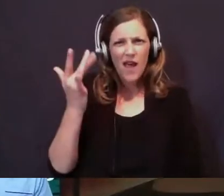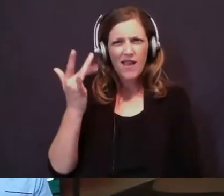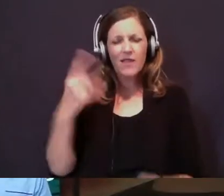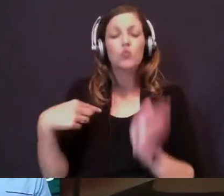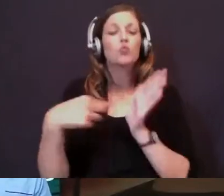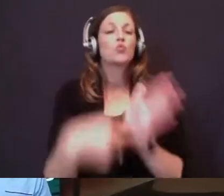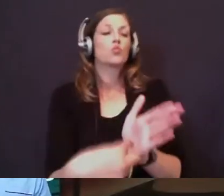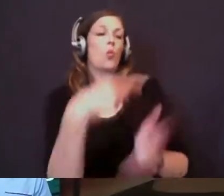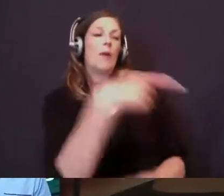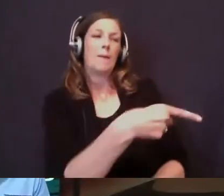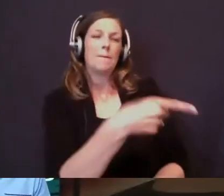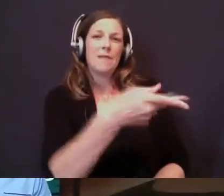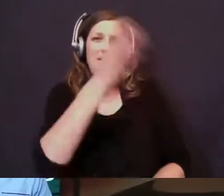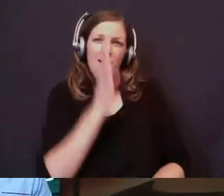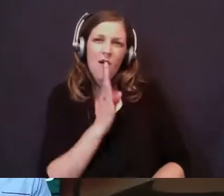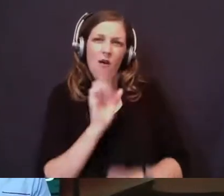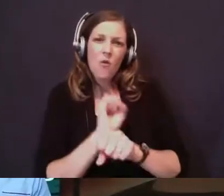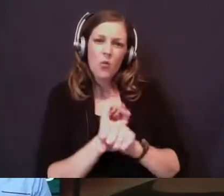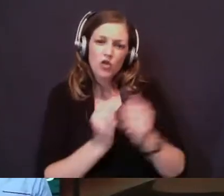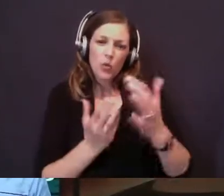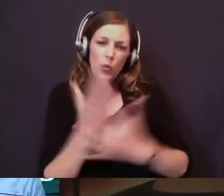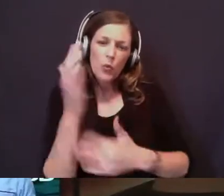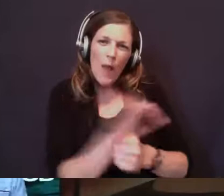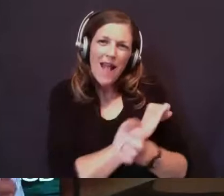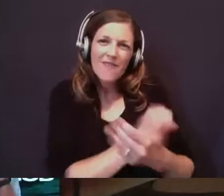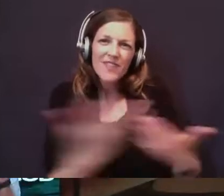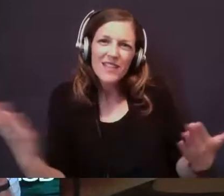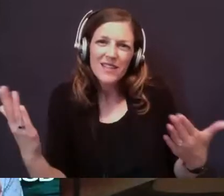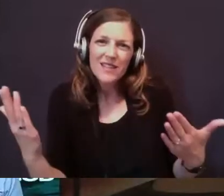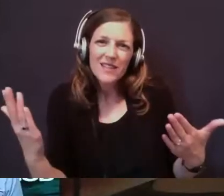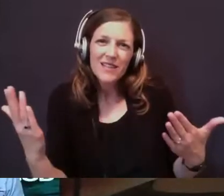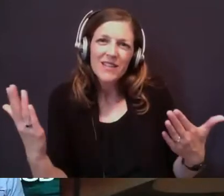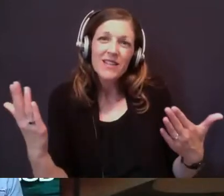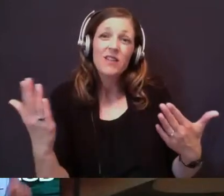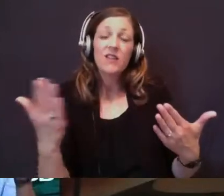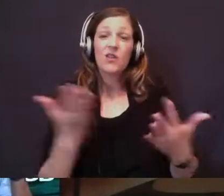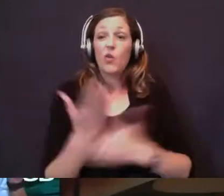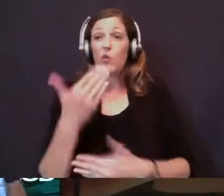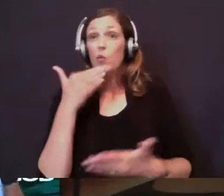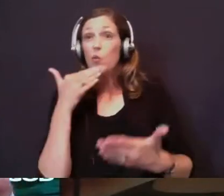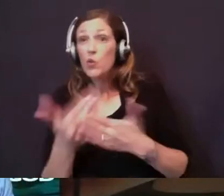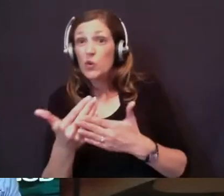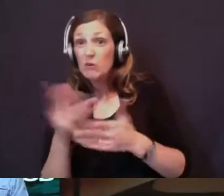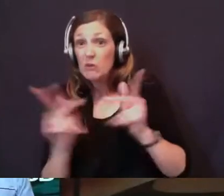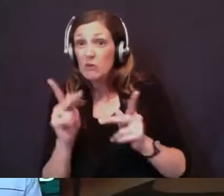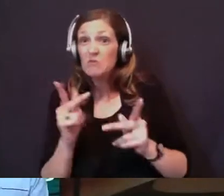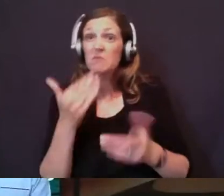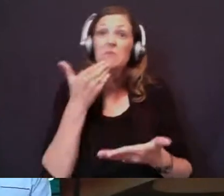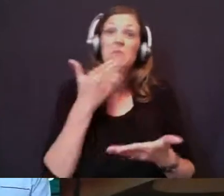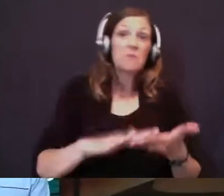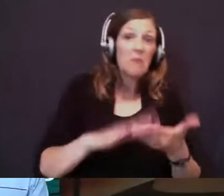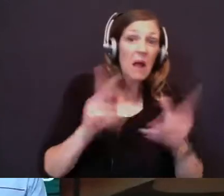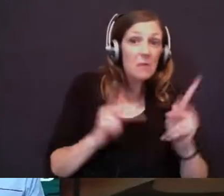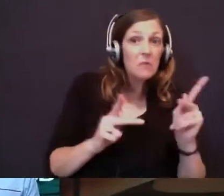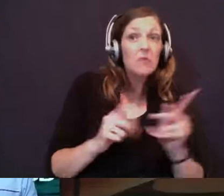God works through everything. He works through good people. He works through bad people. He works